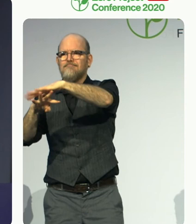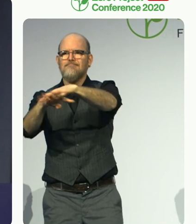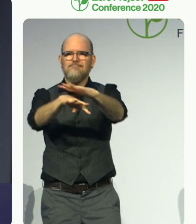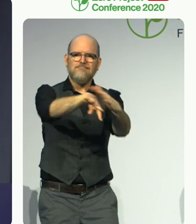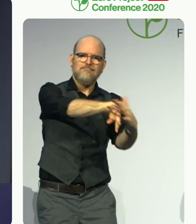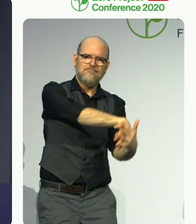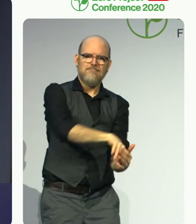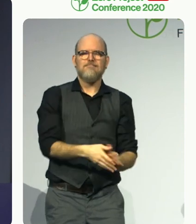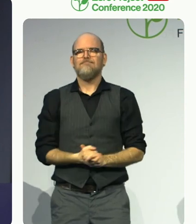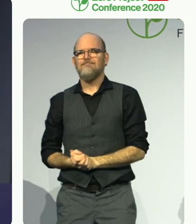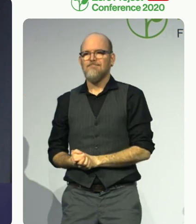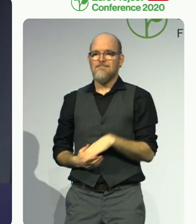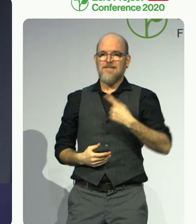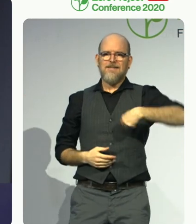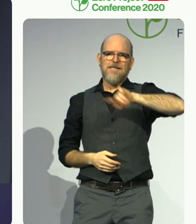of your work.